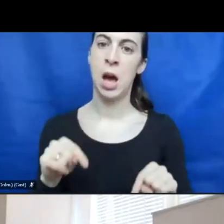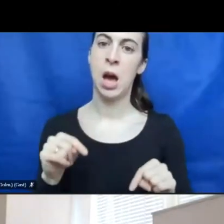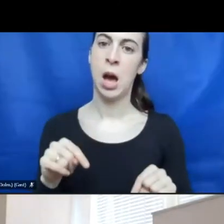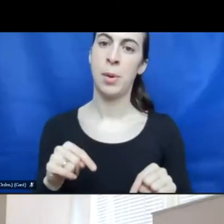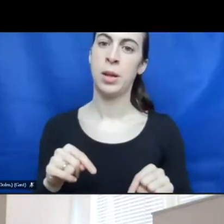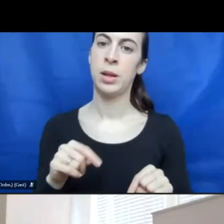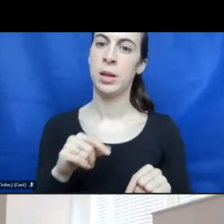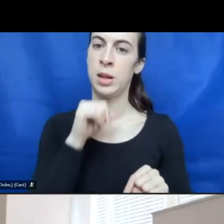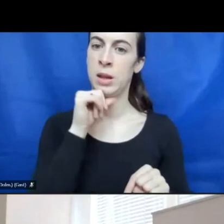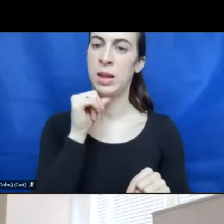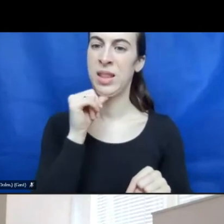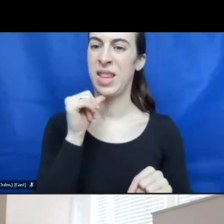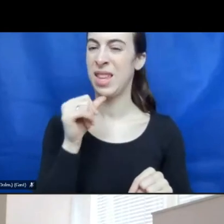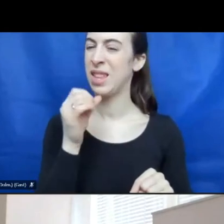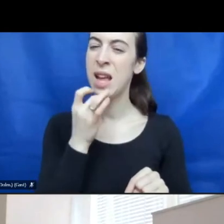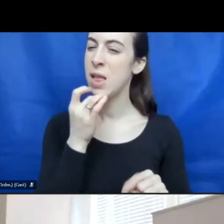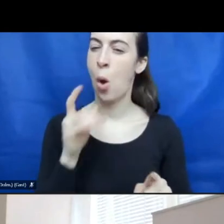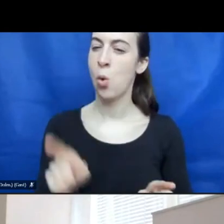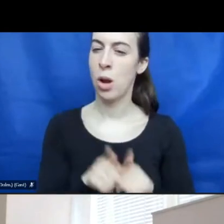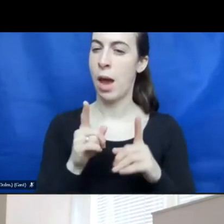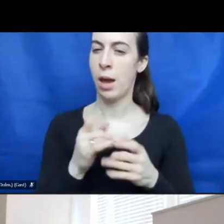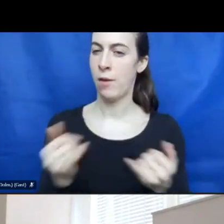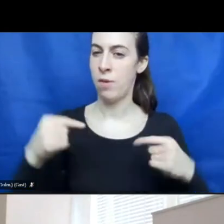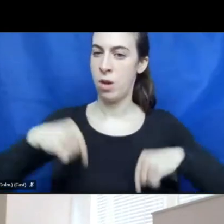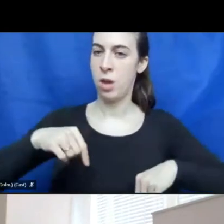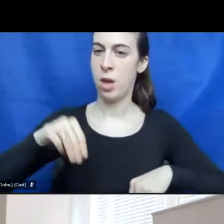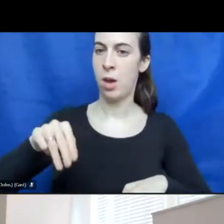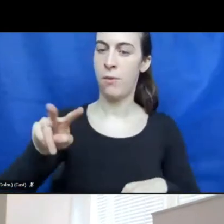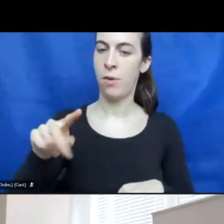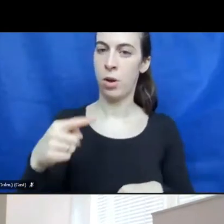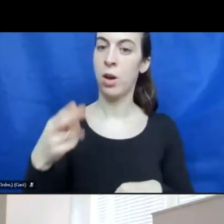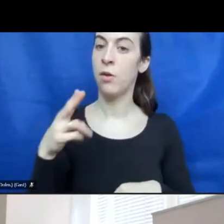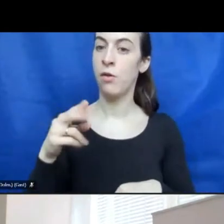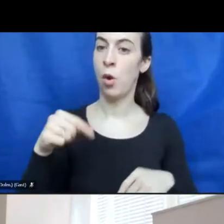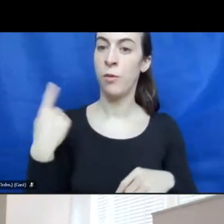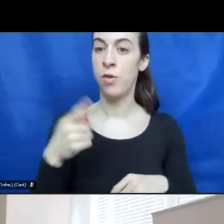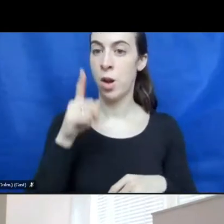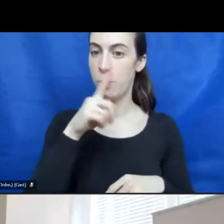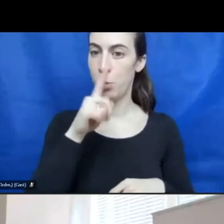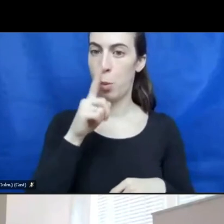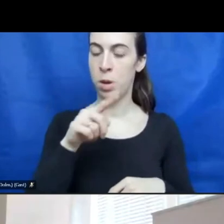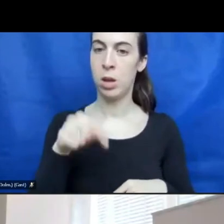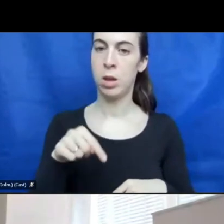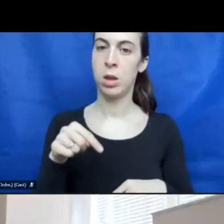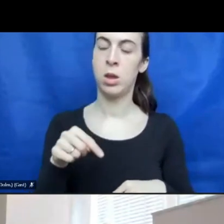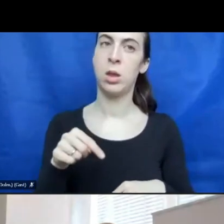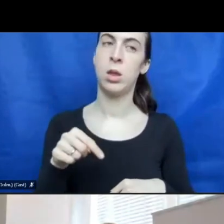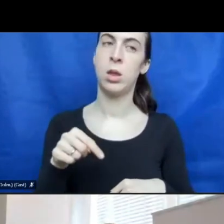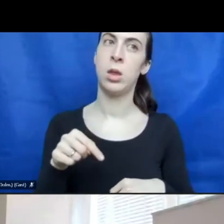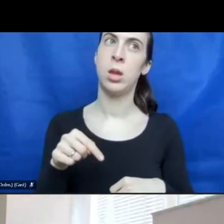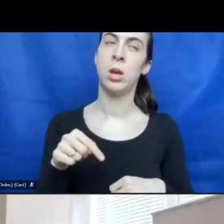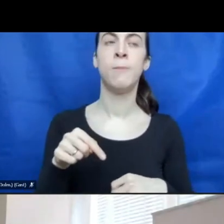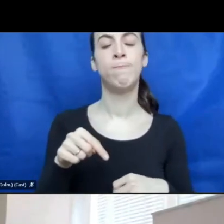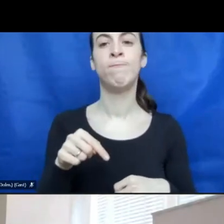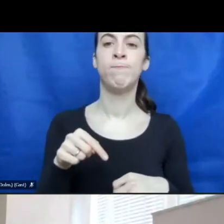exactly what we do because we try to give the traffic